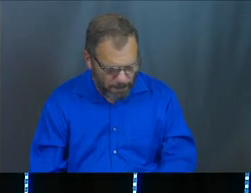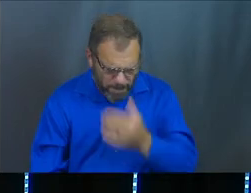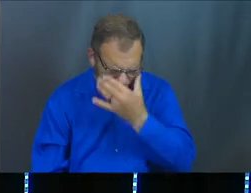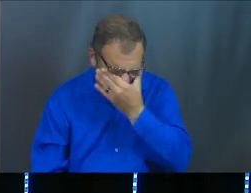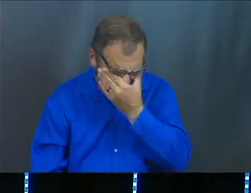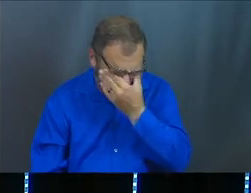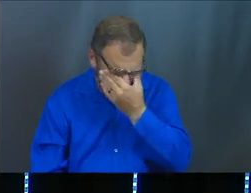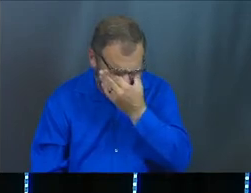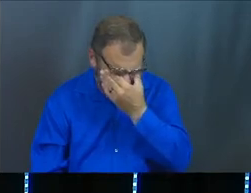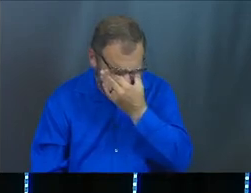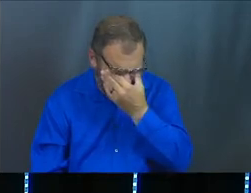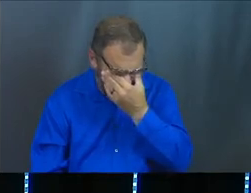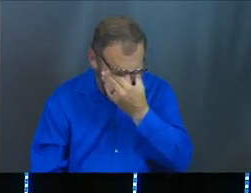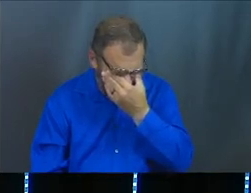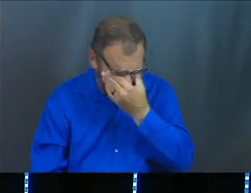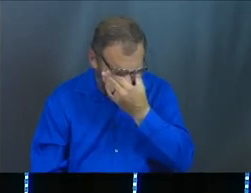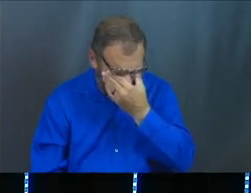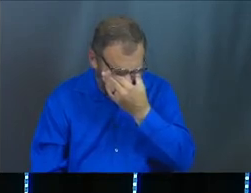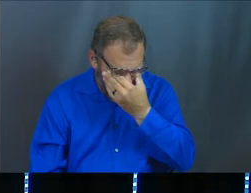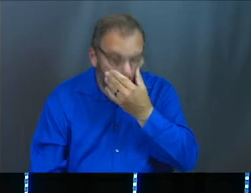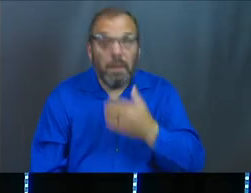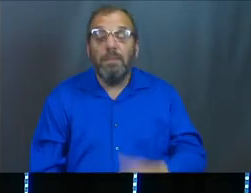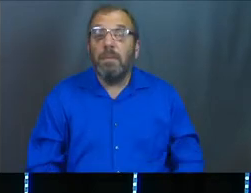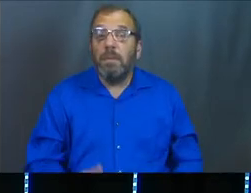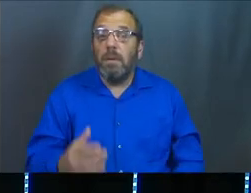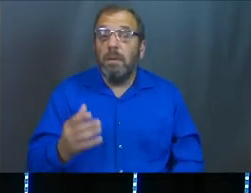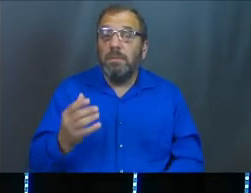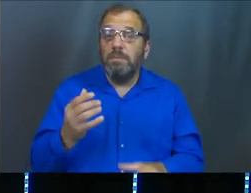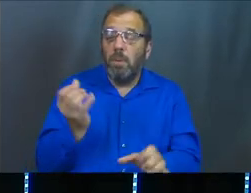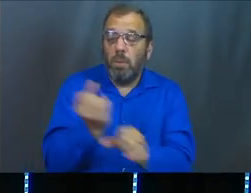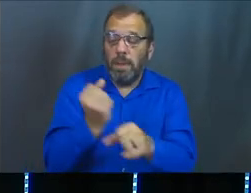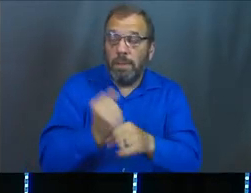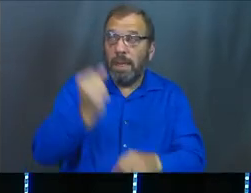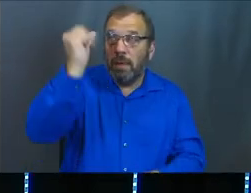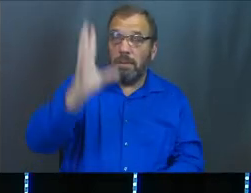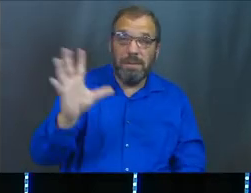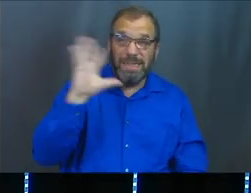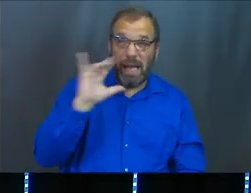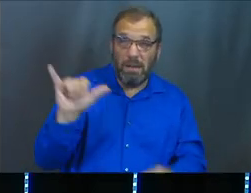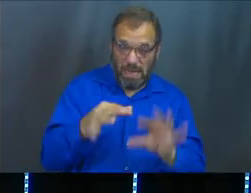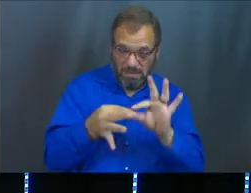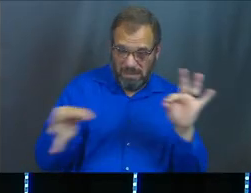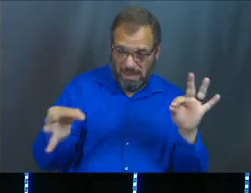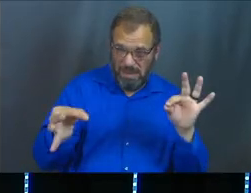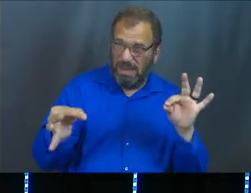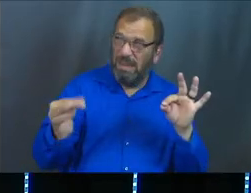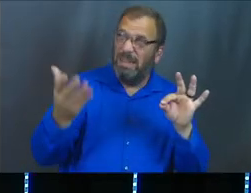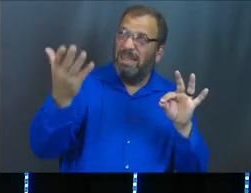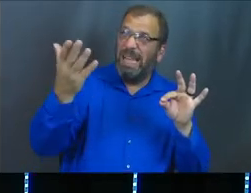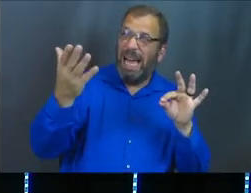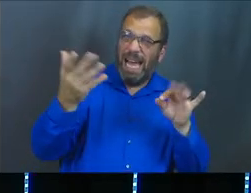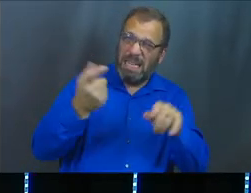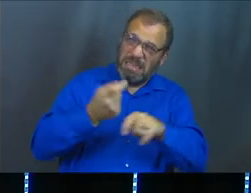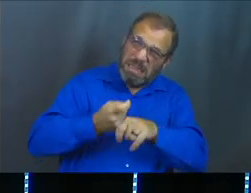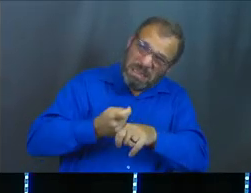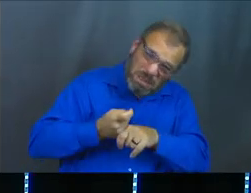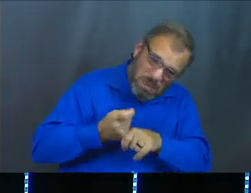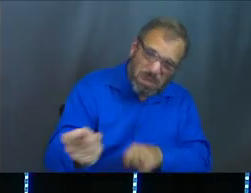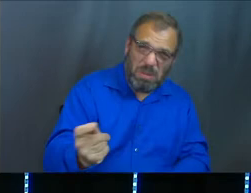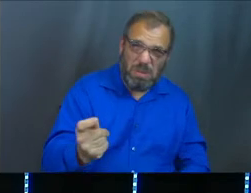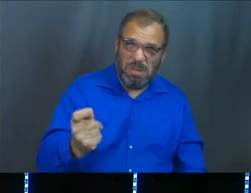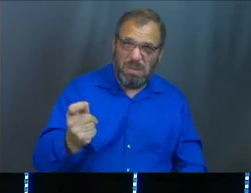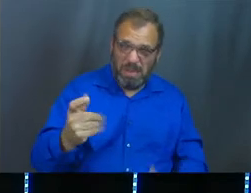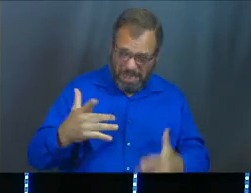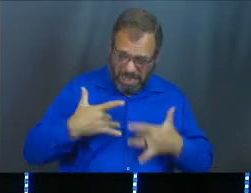We make God sound sometimes we don't mean to, but we make him sound cruel and unfeeling.